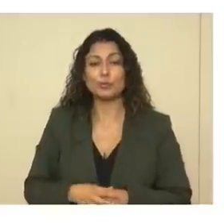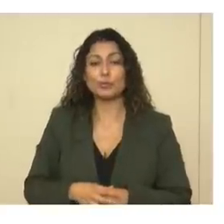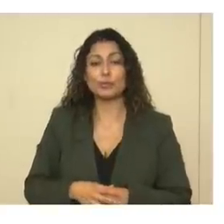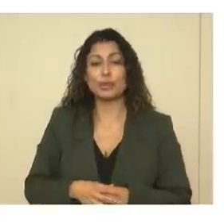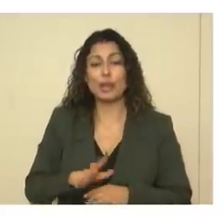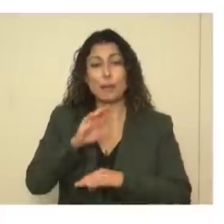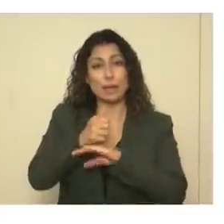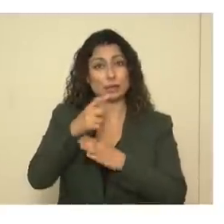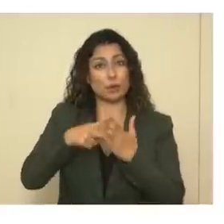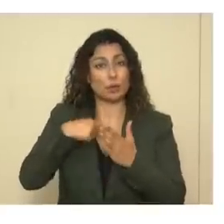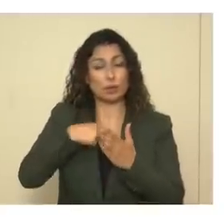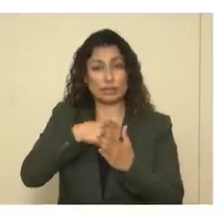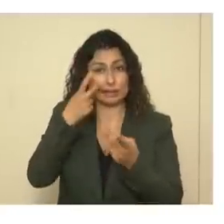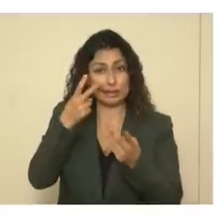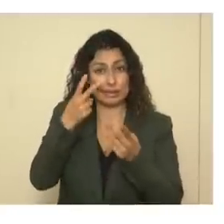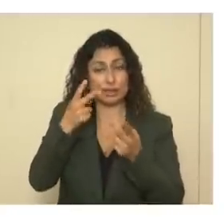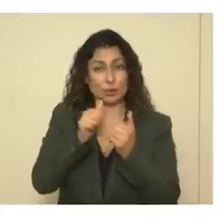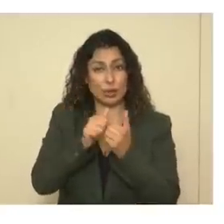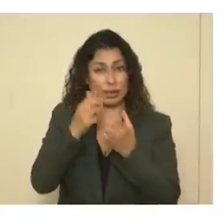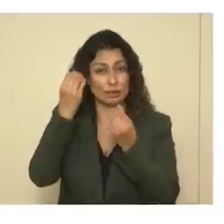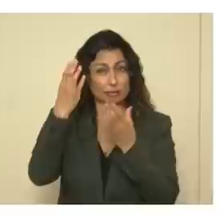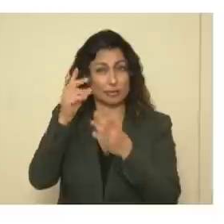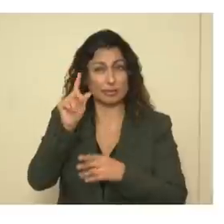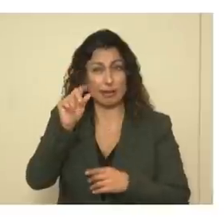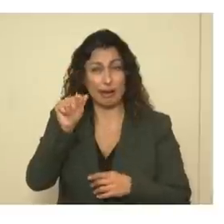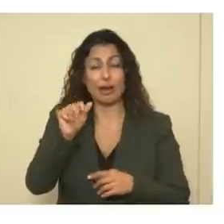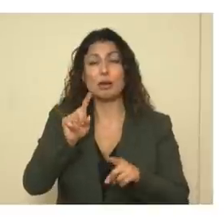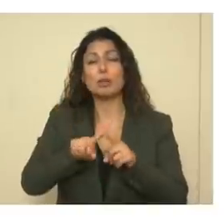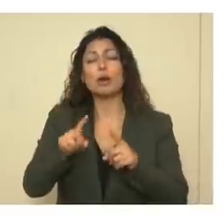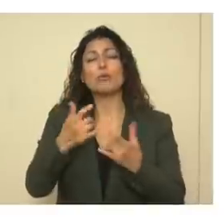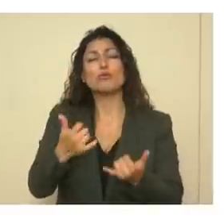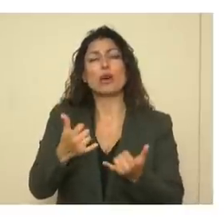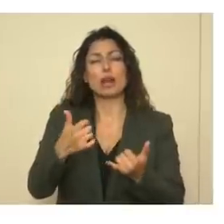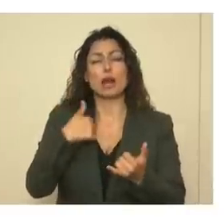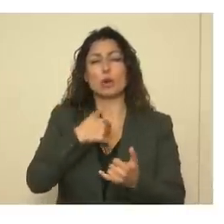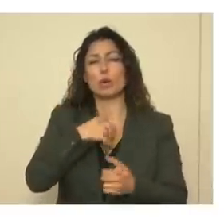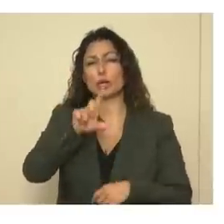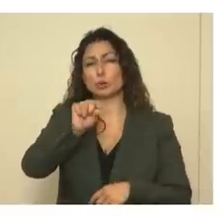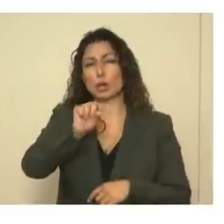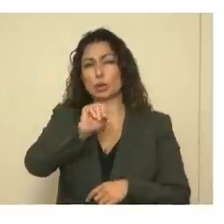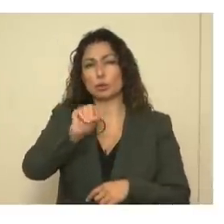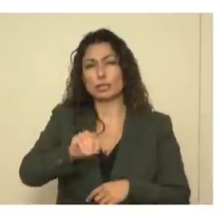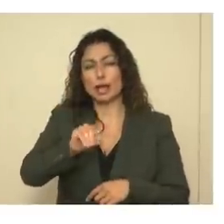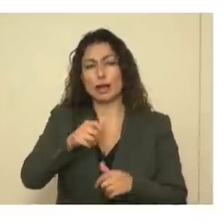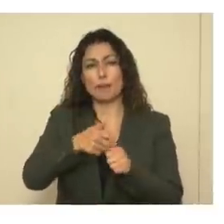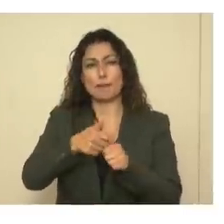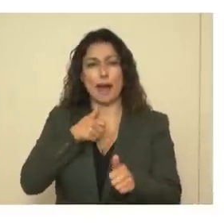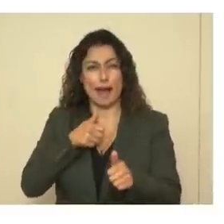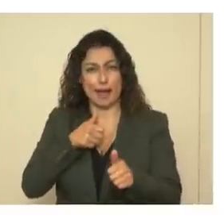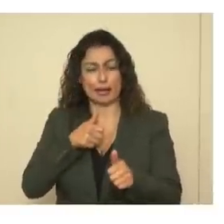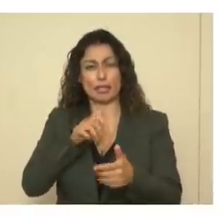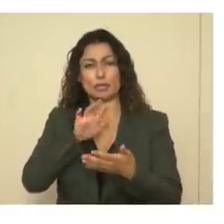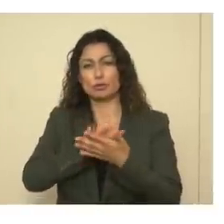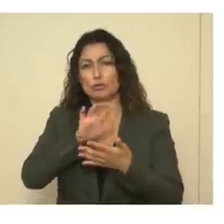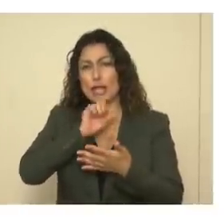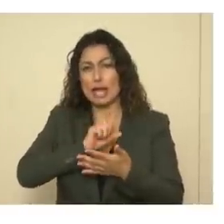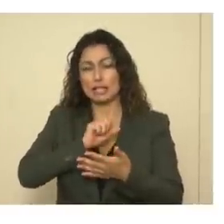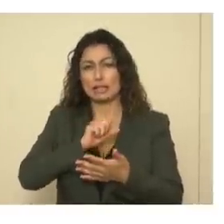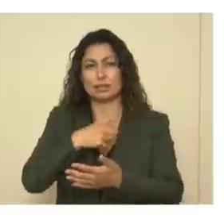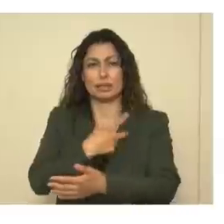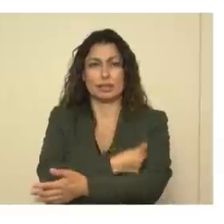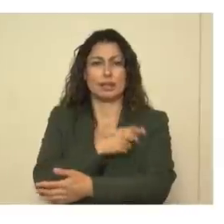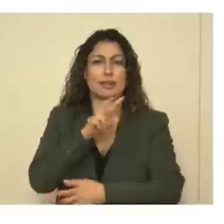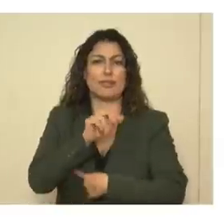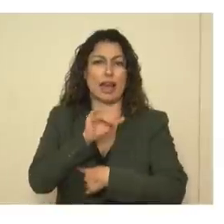what we're seeing in the data. And so, but right now we're 20% behind school-age vaccines